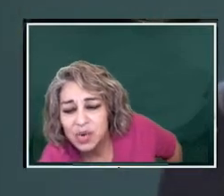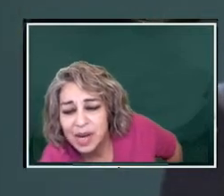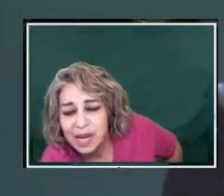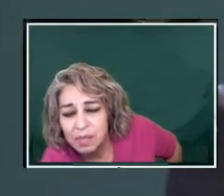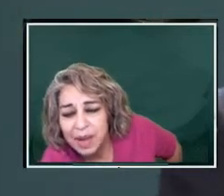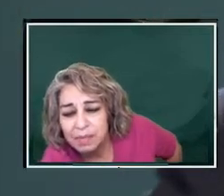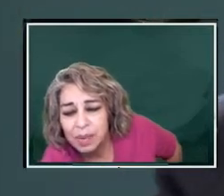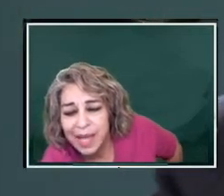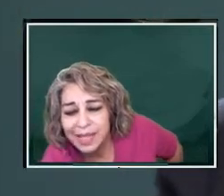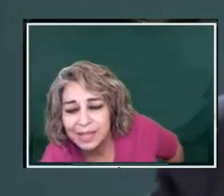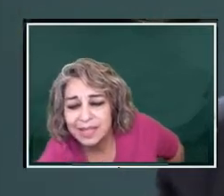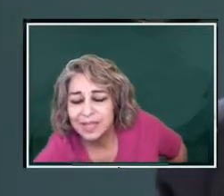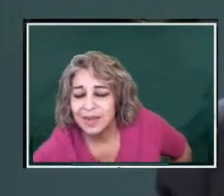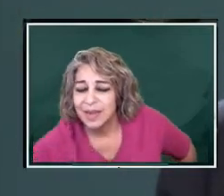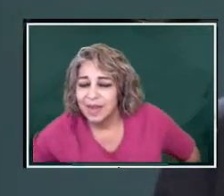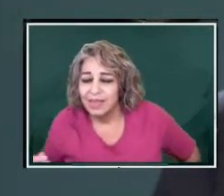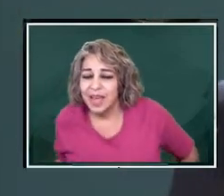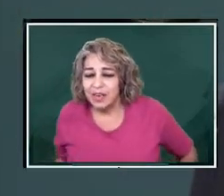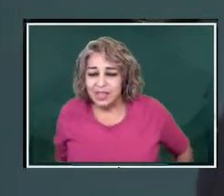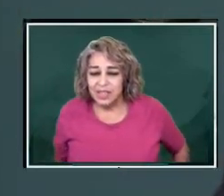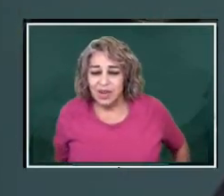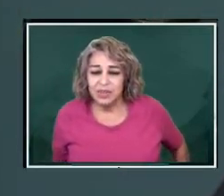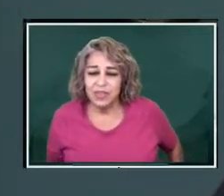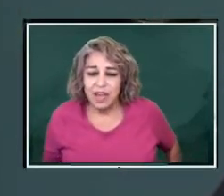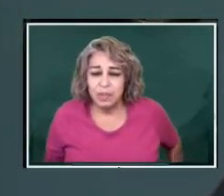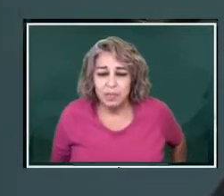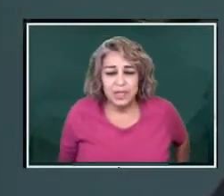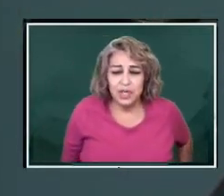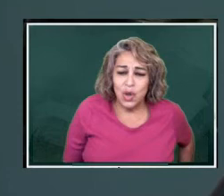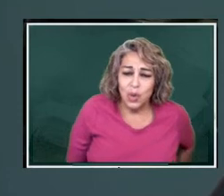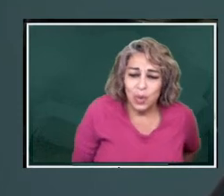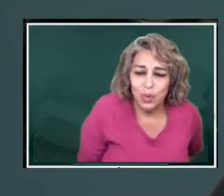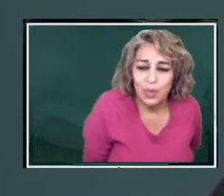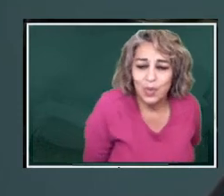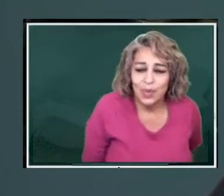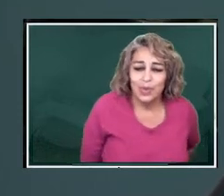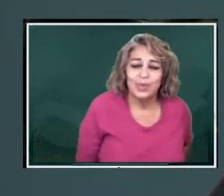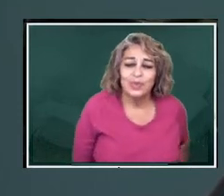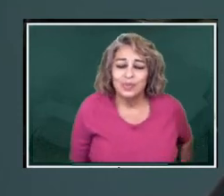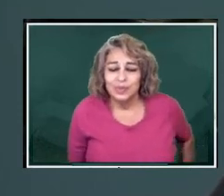treated by plants that are installed for that purpose. No.